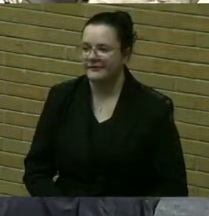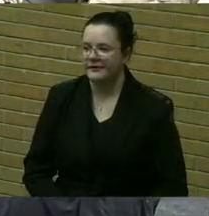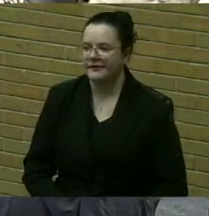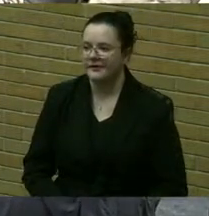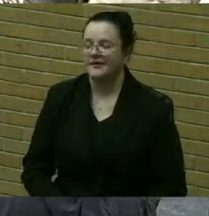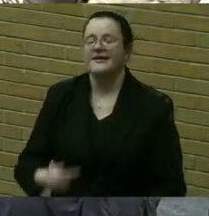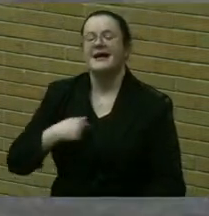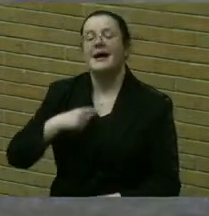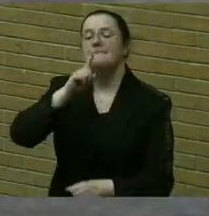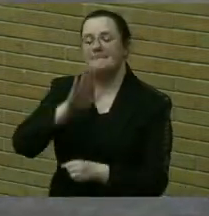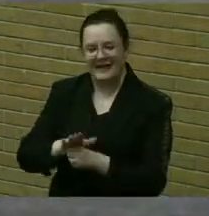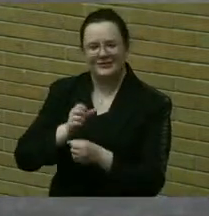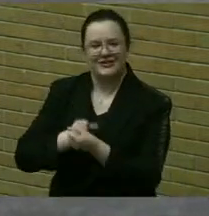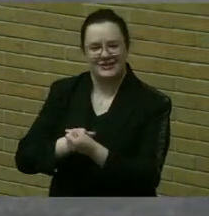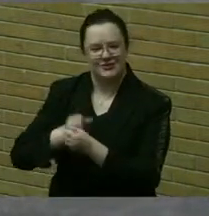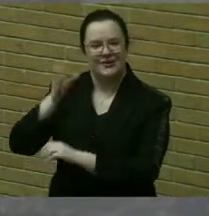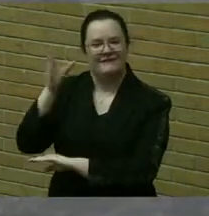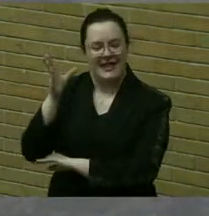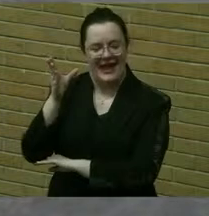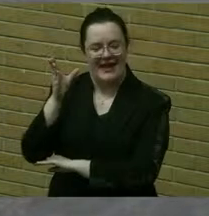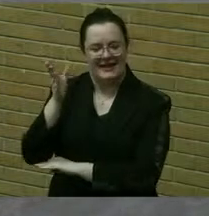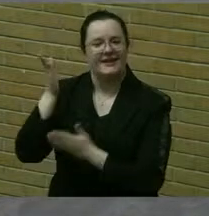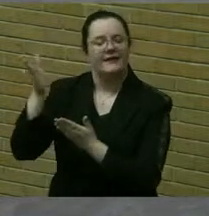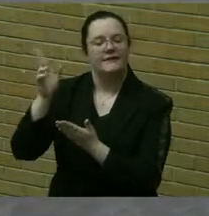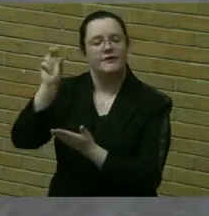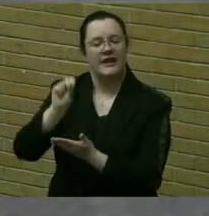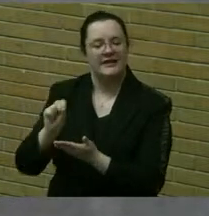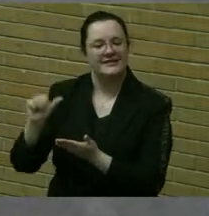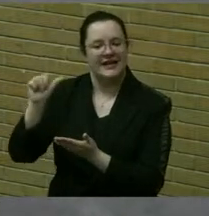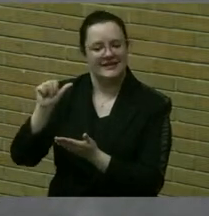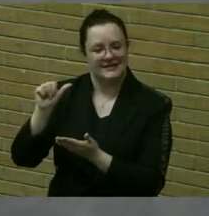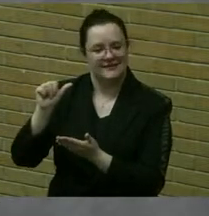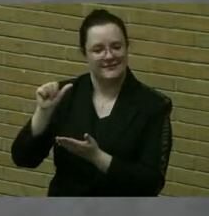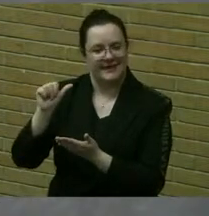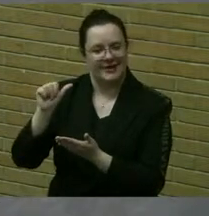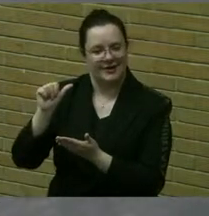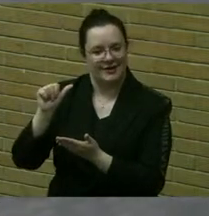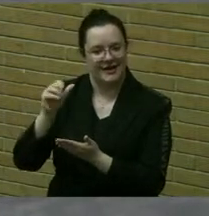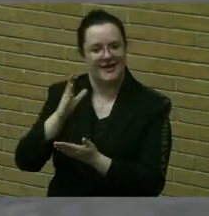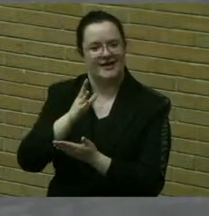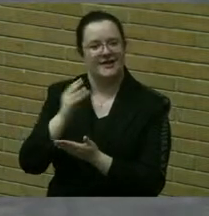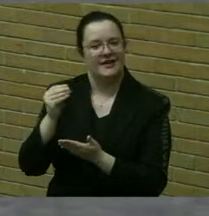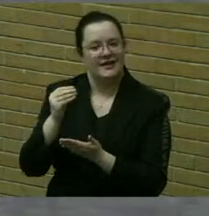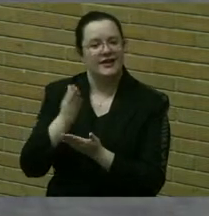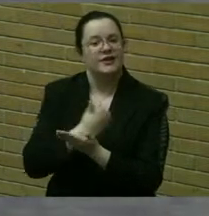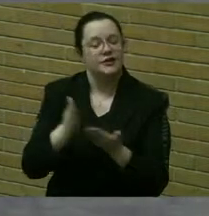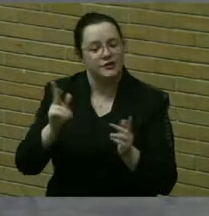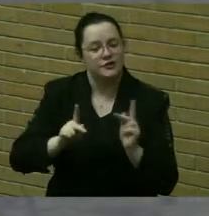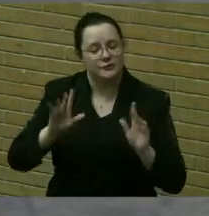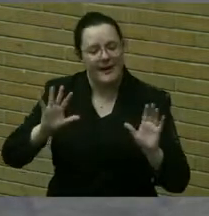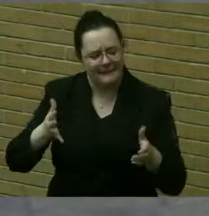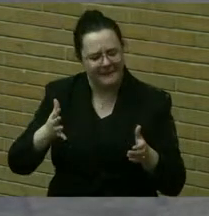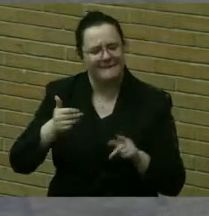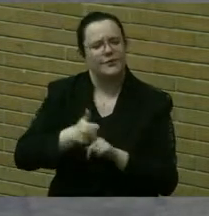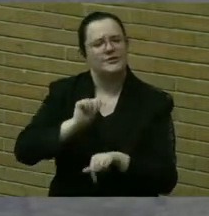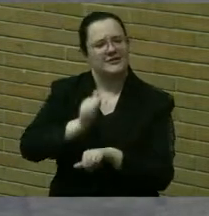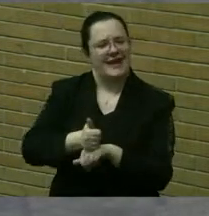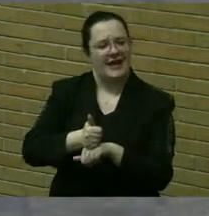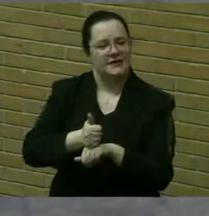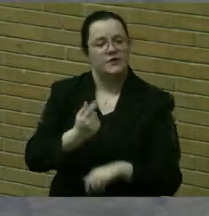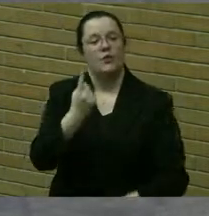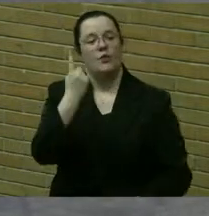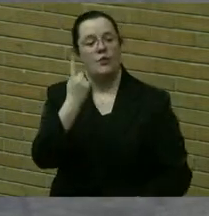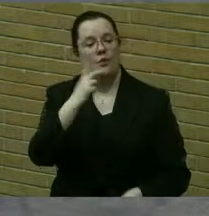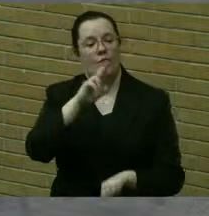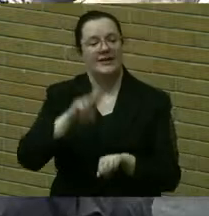I pledge allegiance to the flag of the United States of America and to the republic for which it